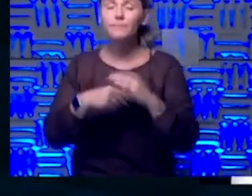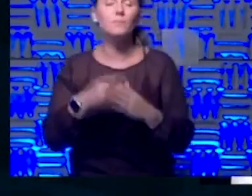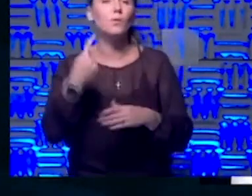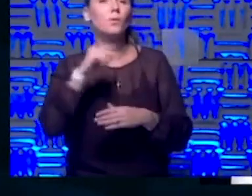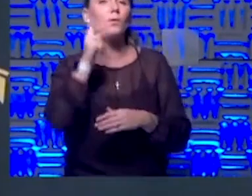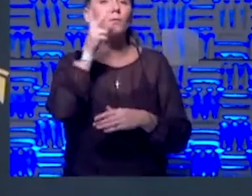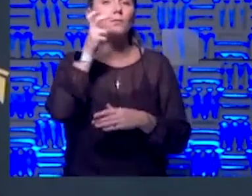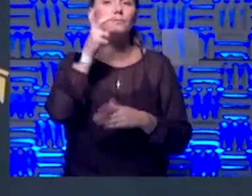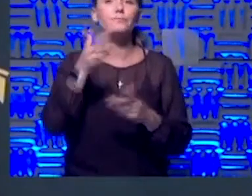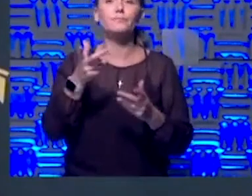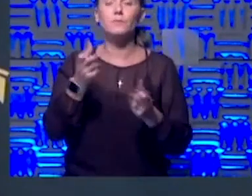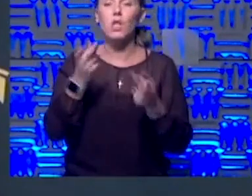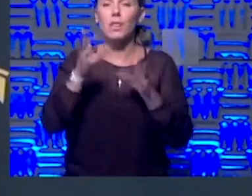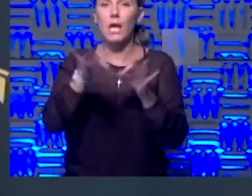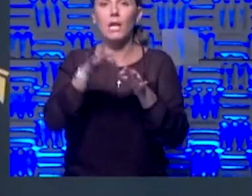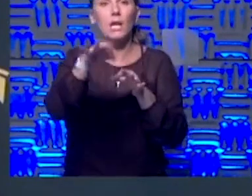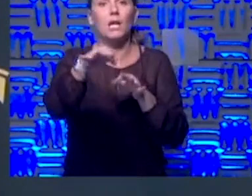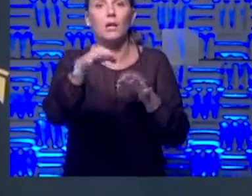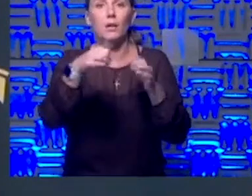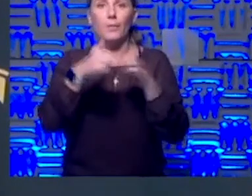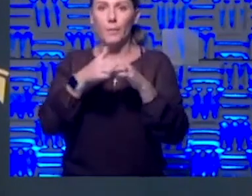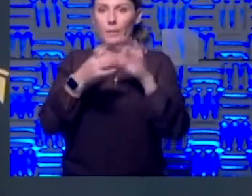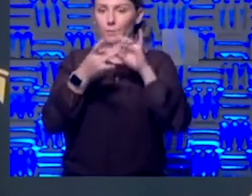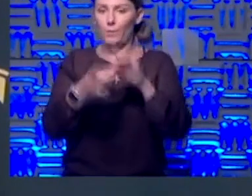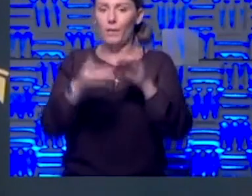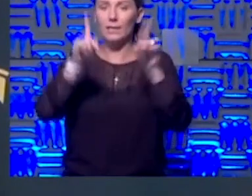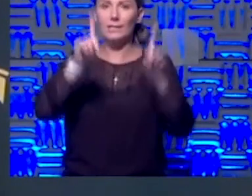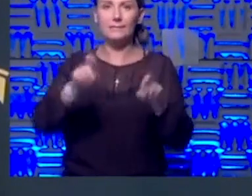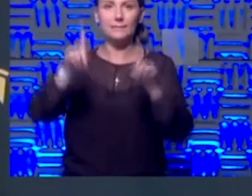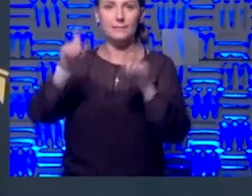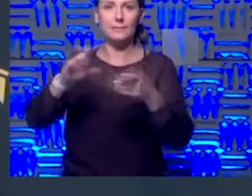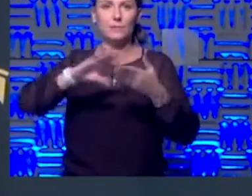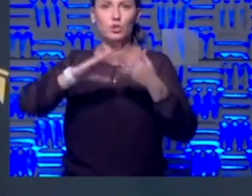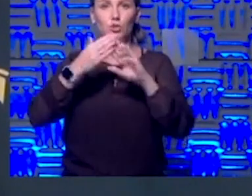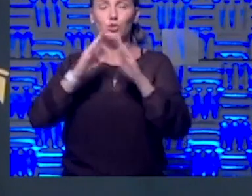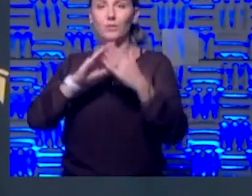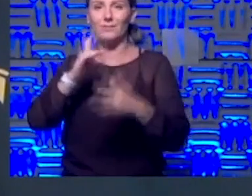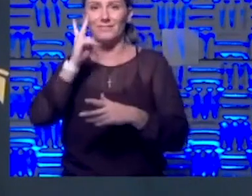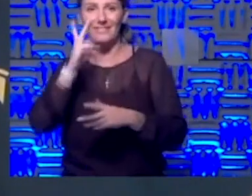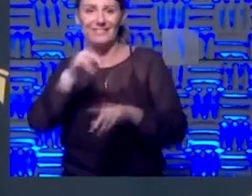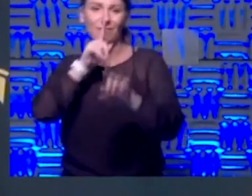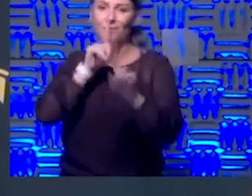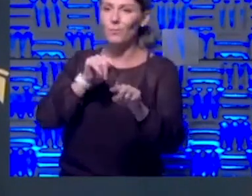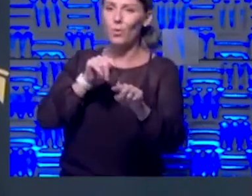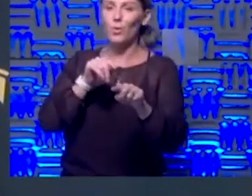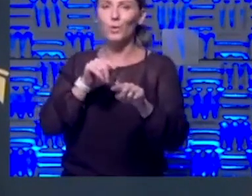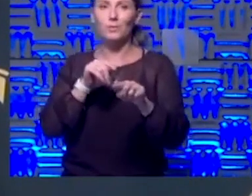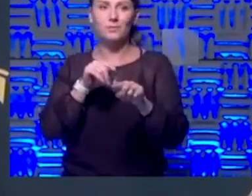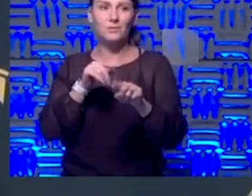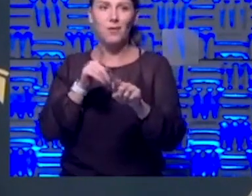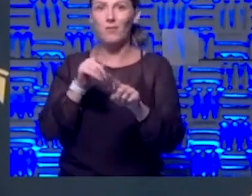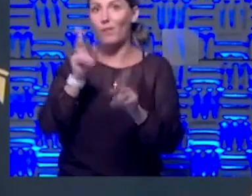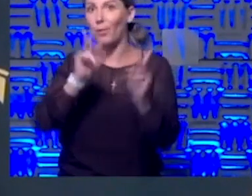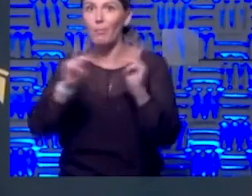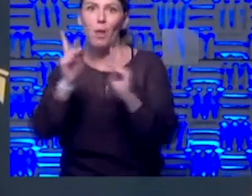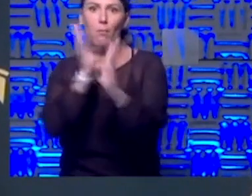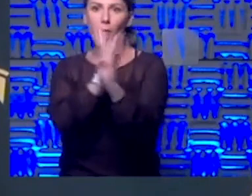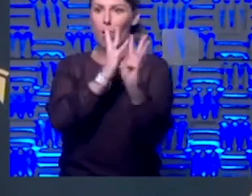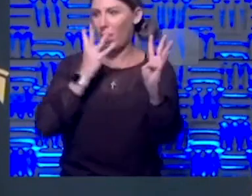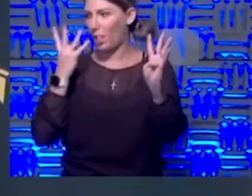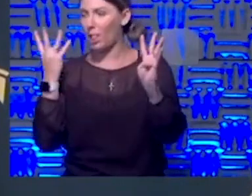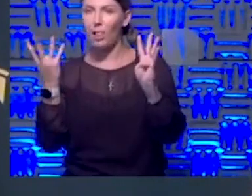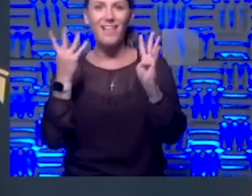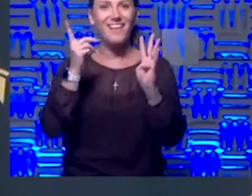are significant delays to testing in the community. And, you know, I've seen the reports of lines around the block for testing